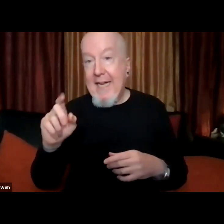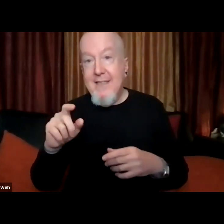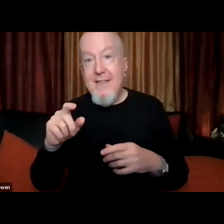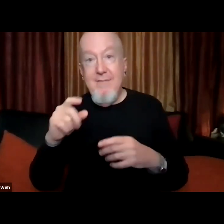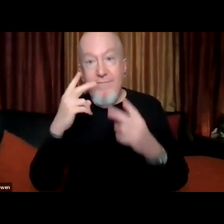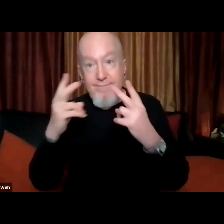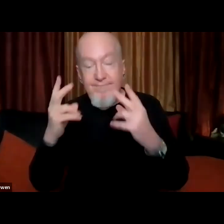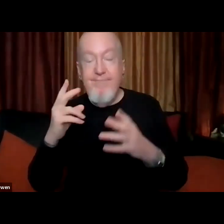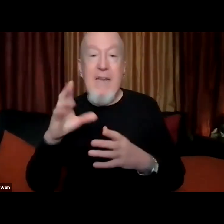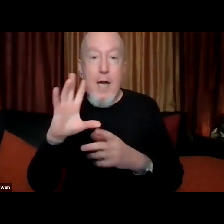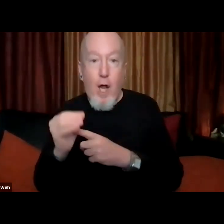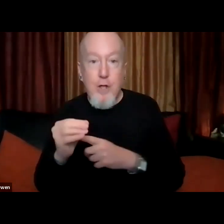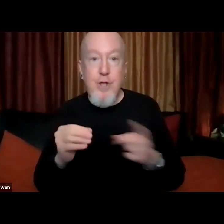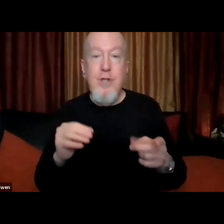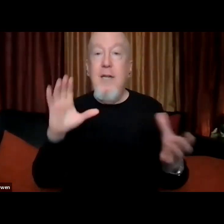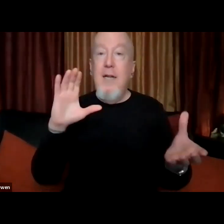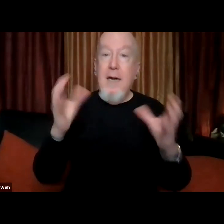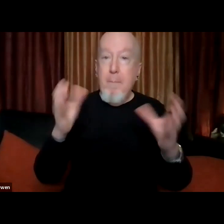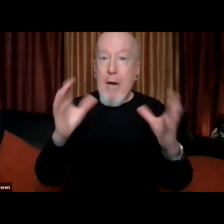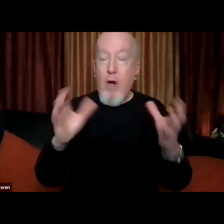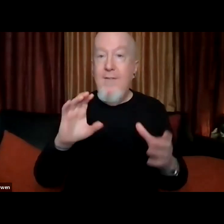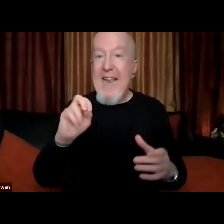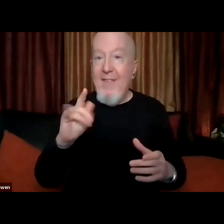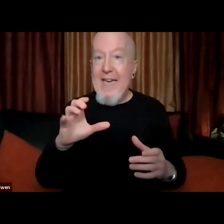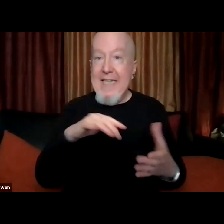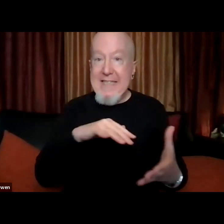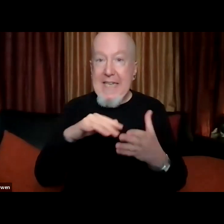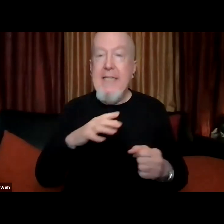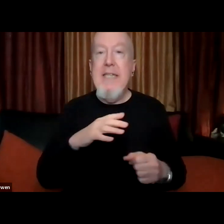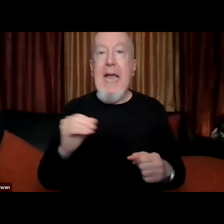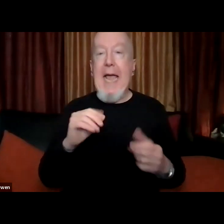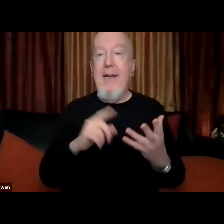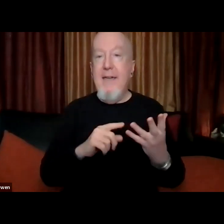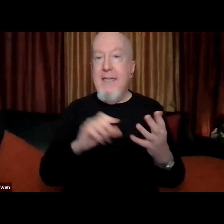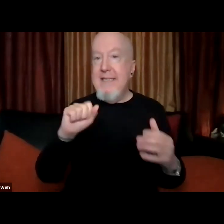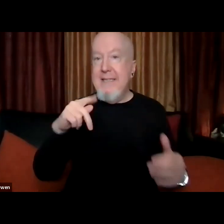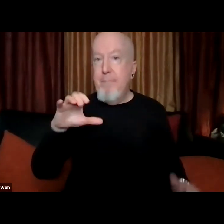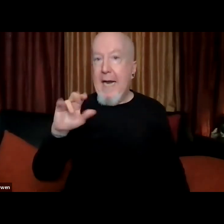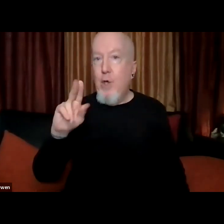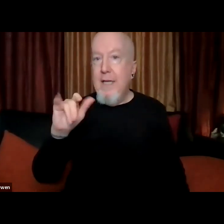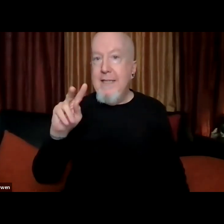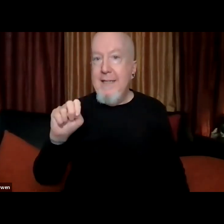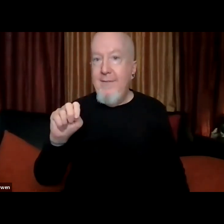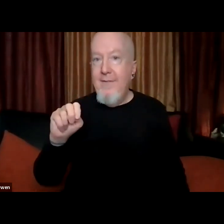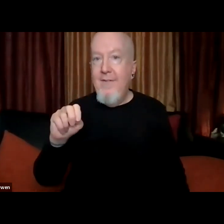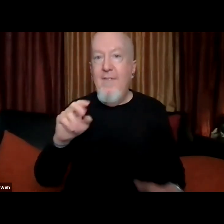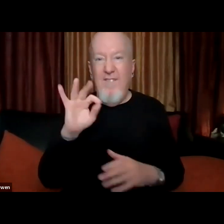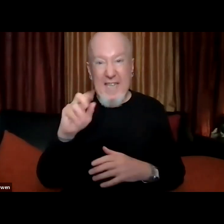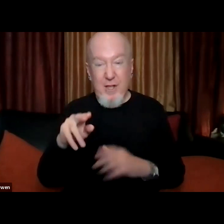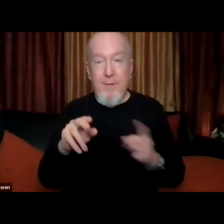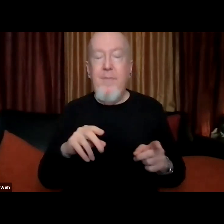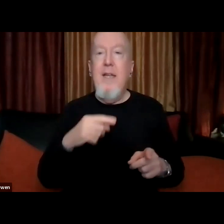comparative ethnic studies and speculative fiction she is the author of